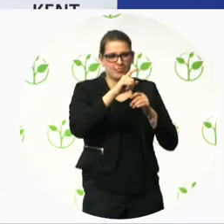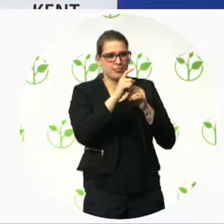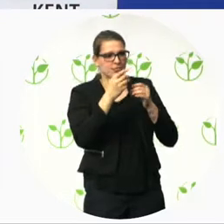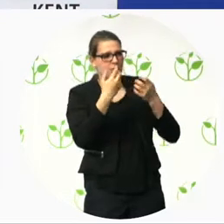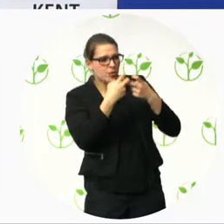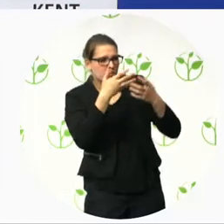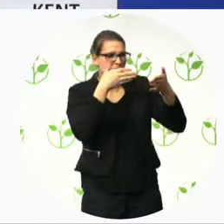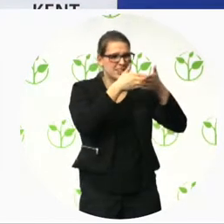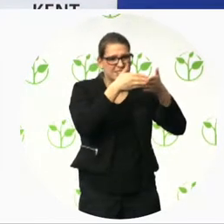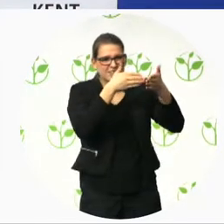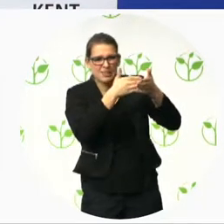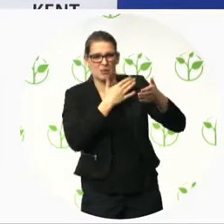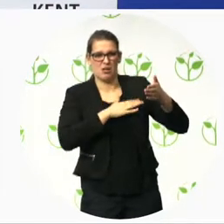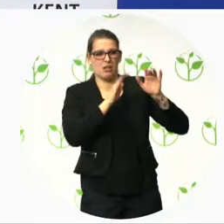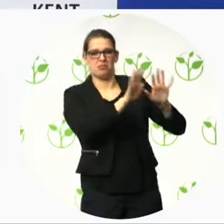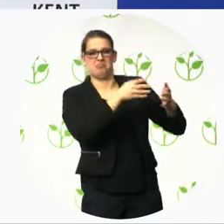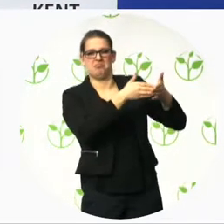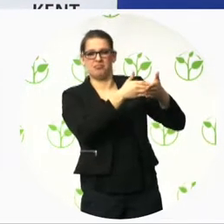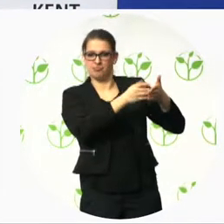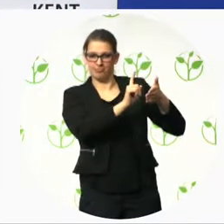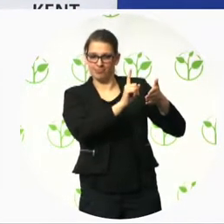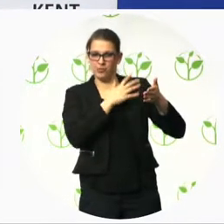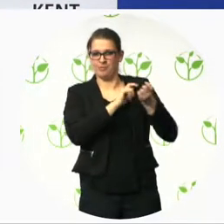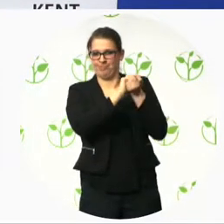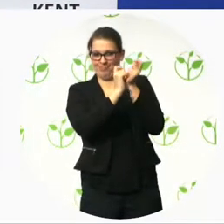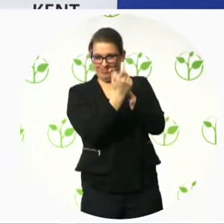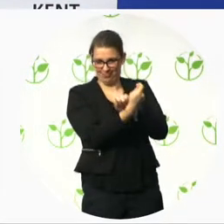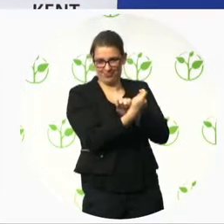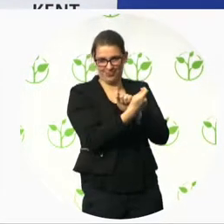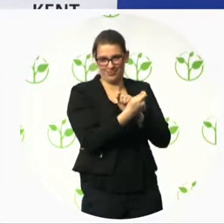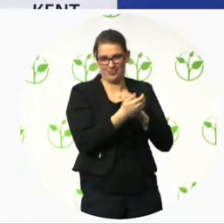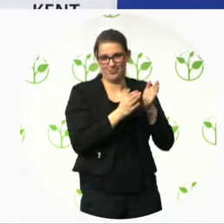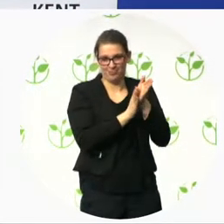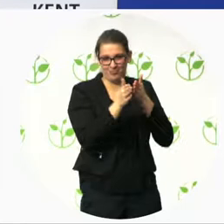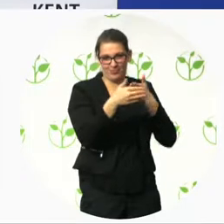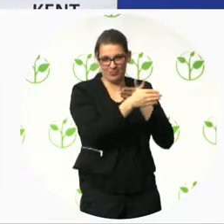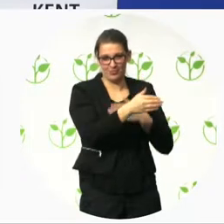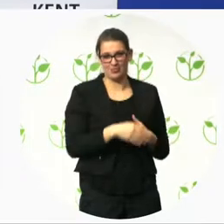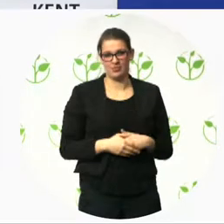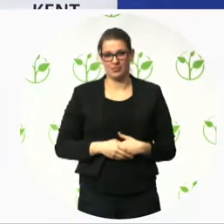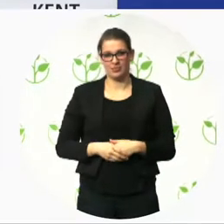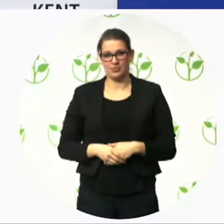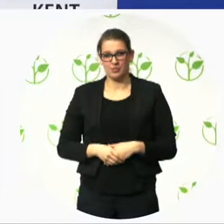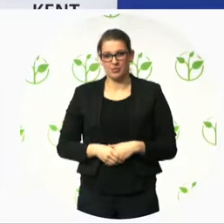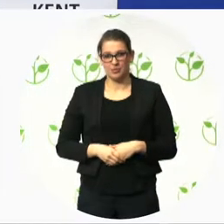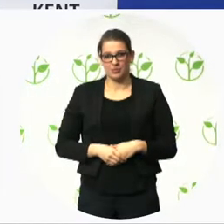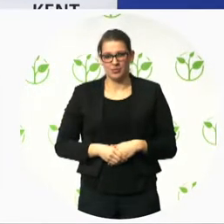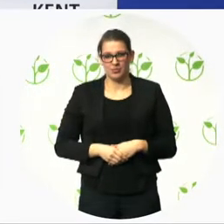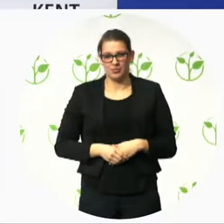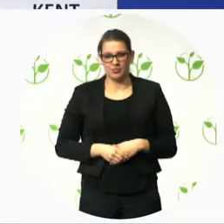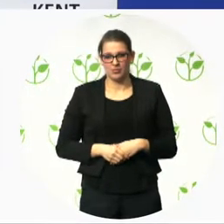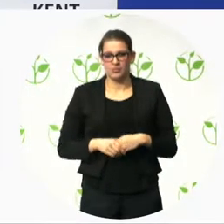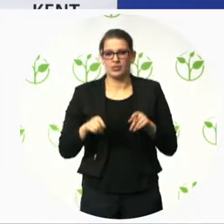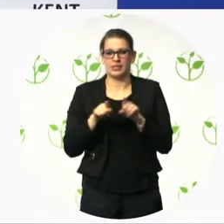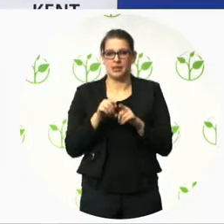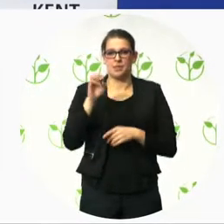million EU citizens with disabilities. The directive sets out to increase digital inclusion